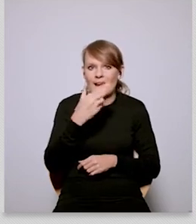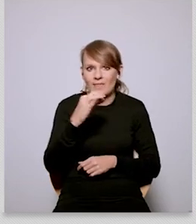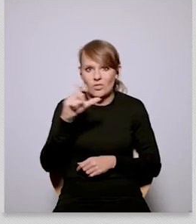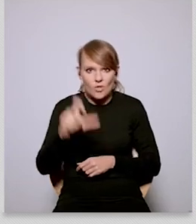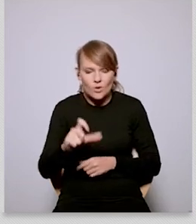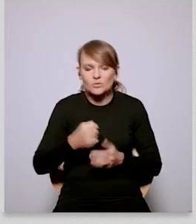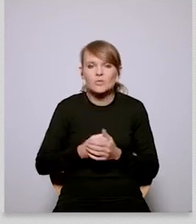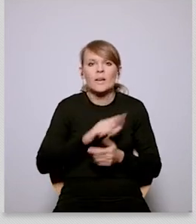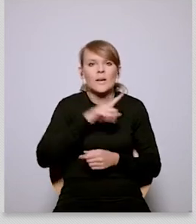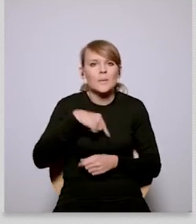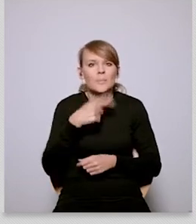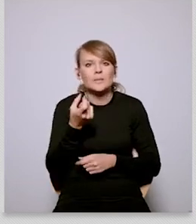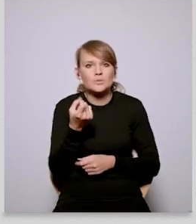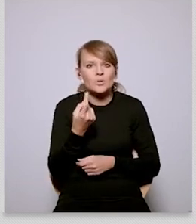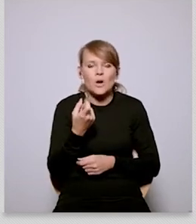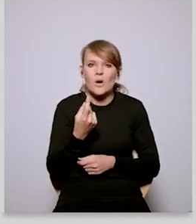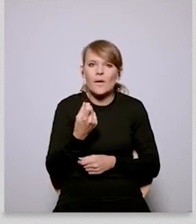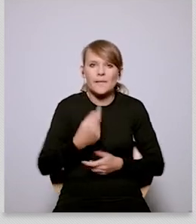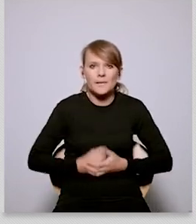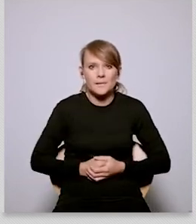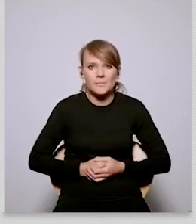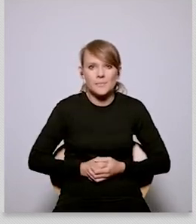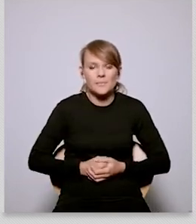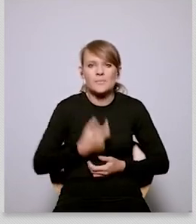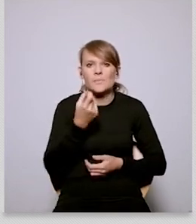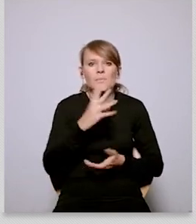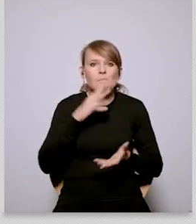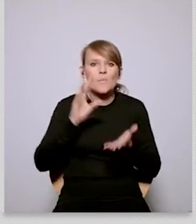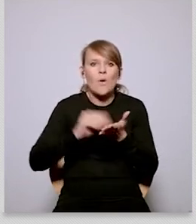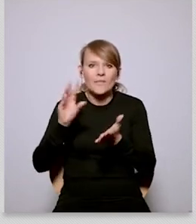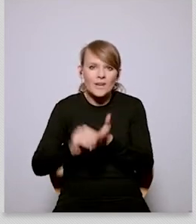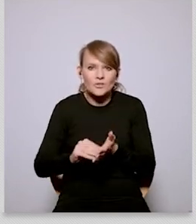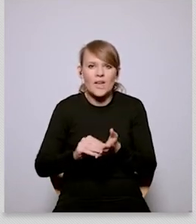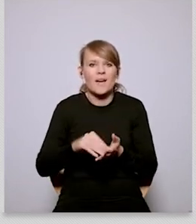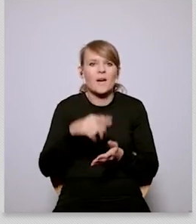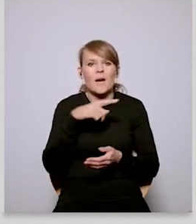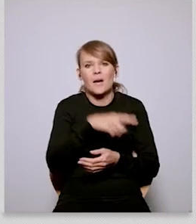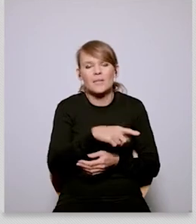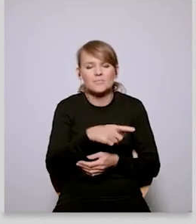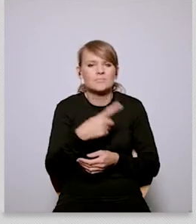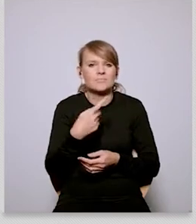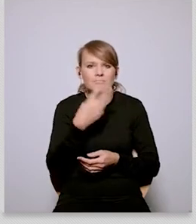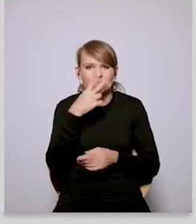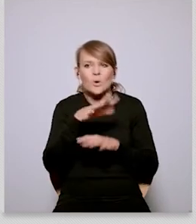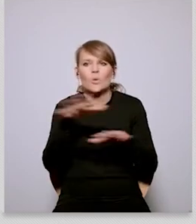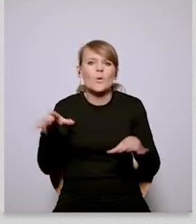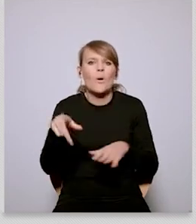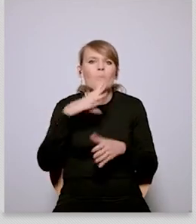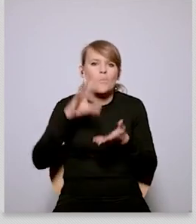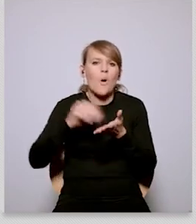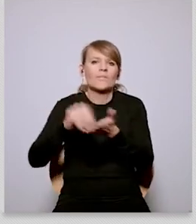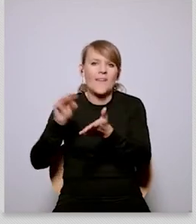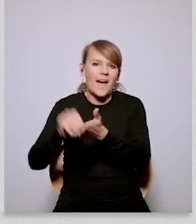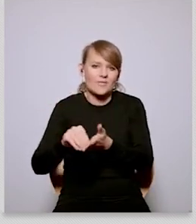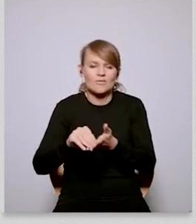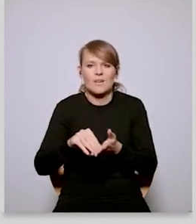have had so many interesting points now about energy sovereignty what we are struggling